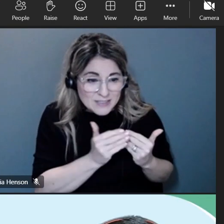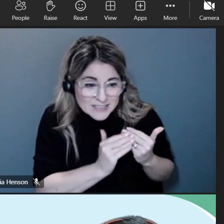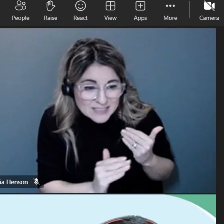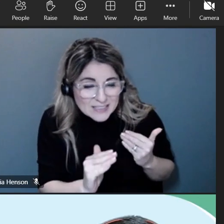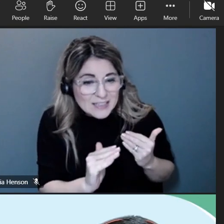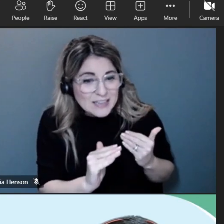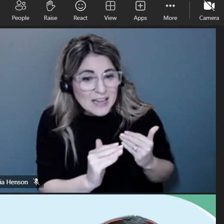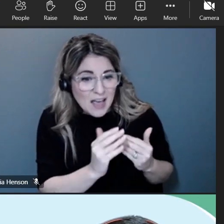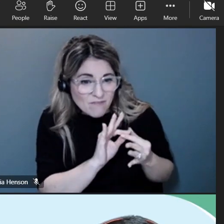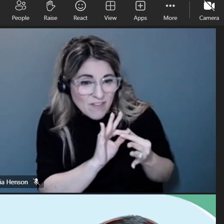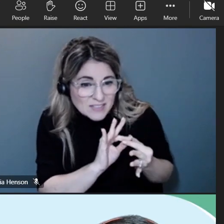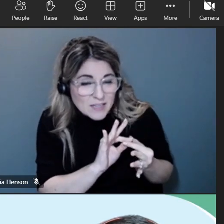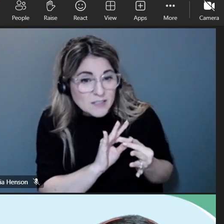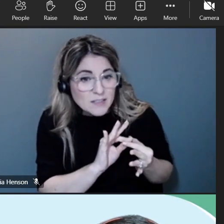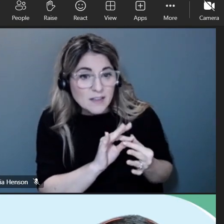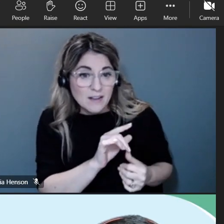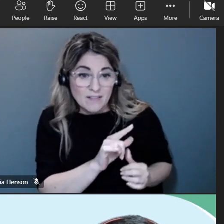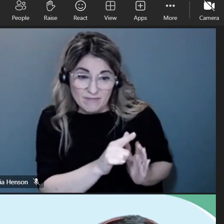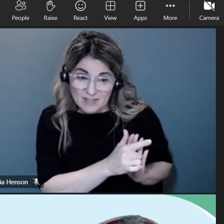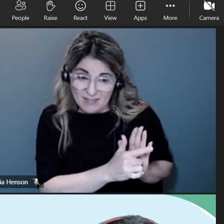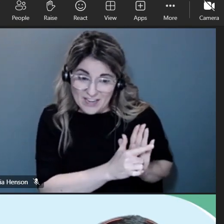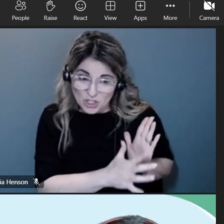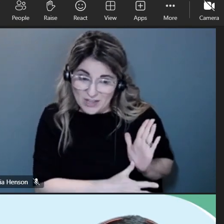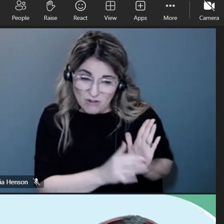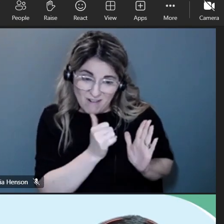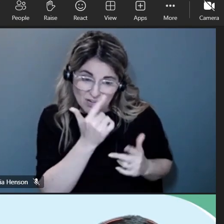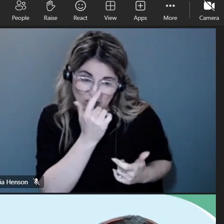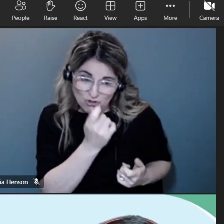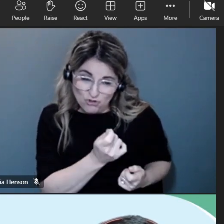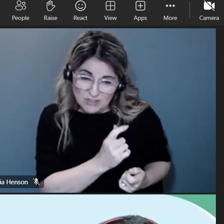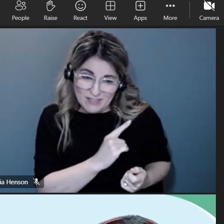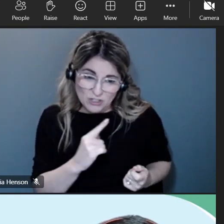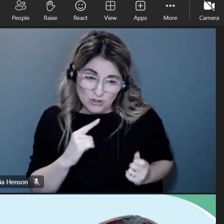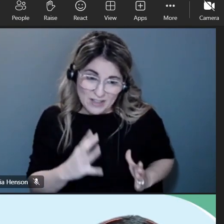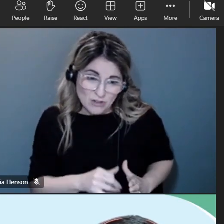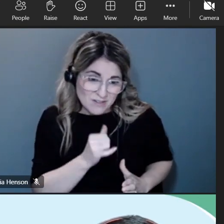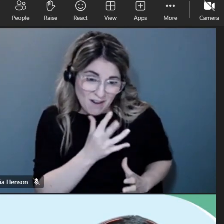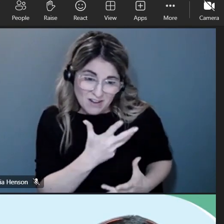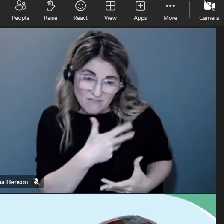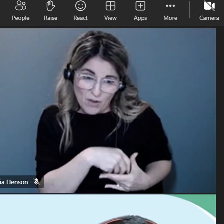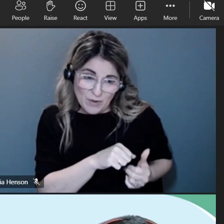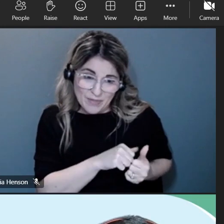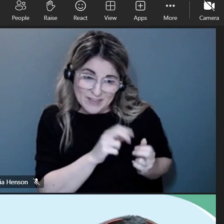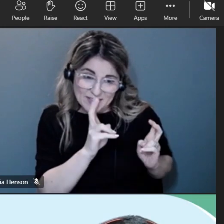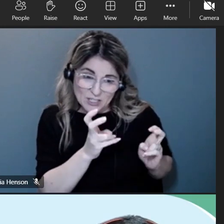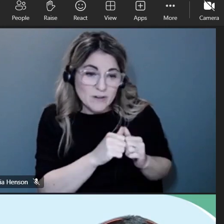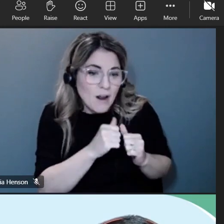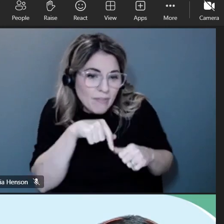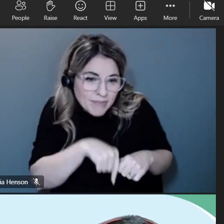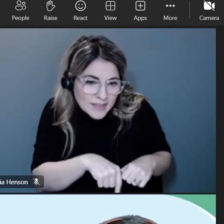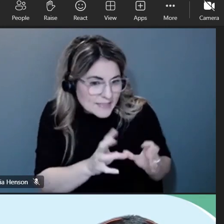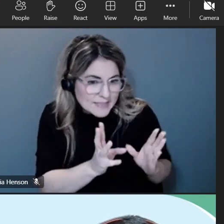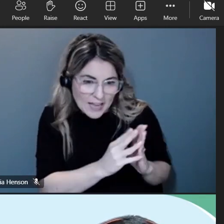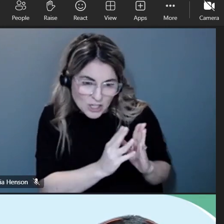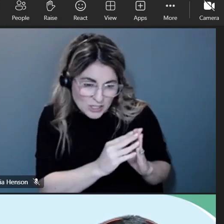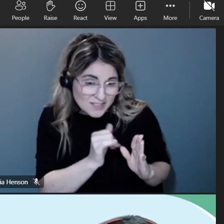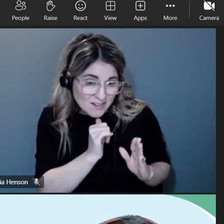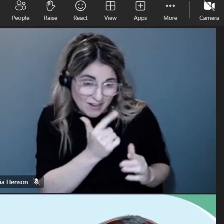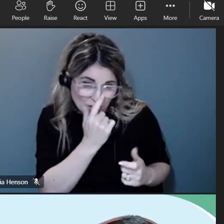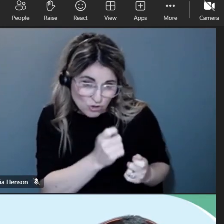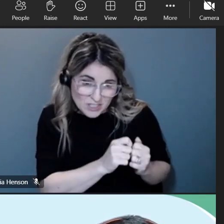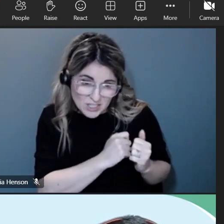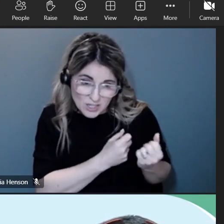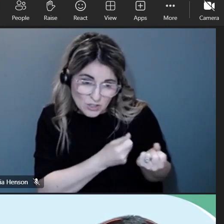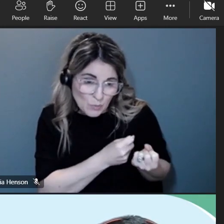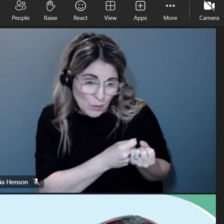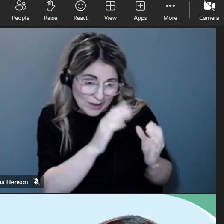because i don't believe that the legislature is interested in in um coming into this issue at least not in this legislative session uh what does seem